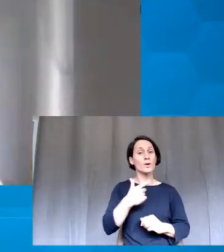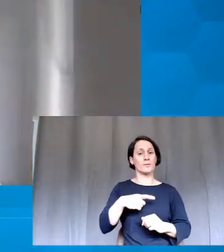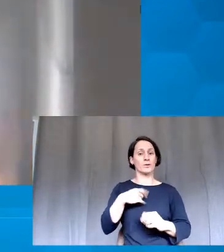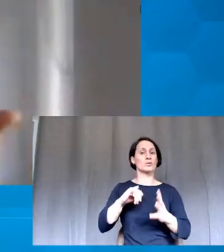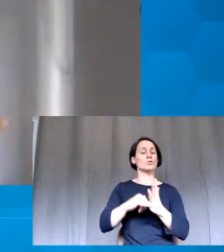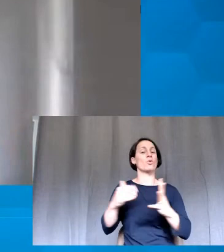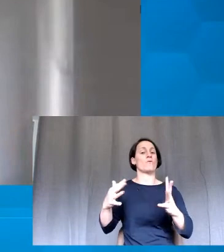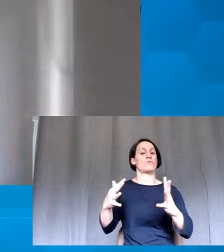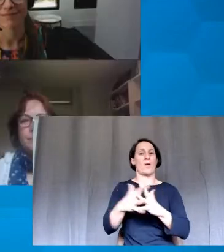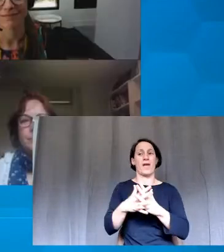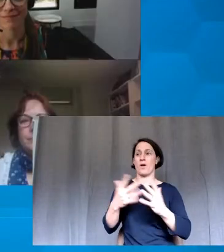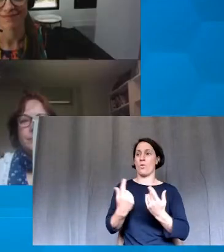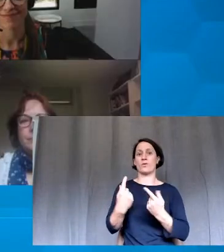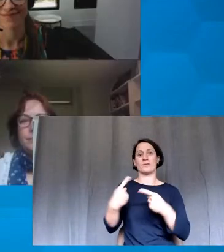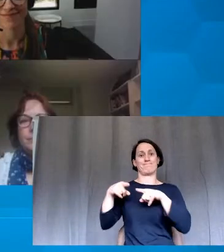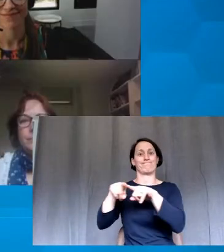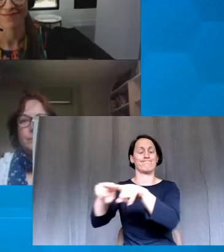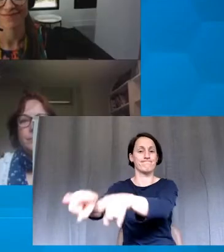for that.